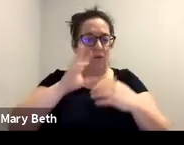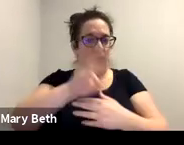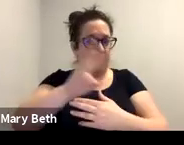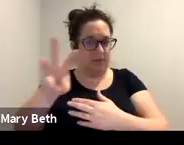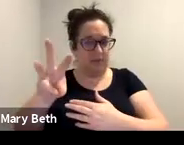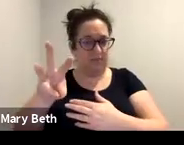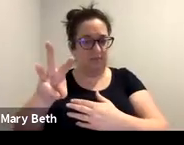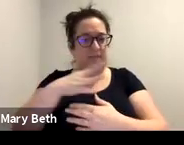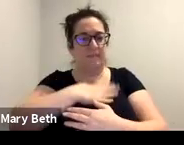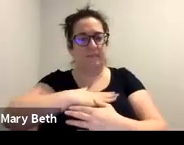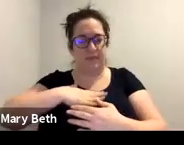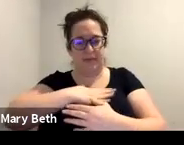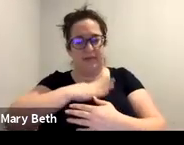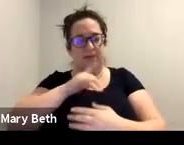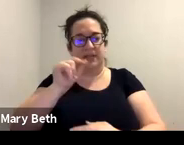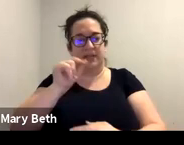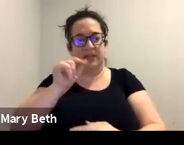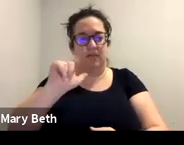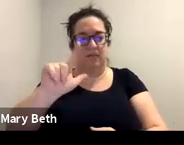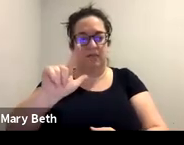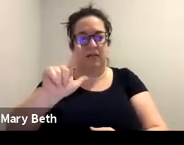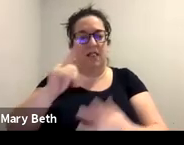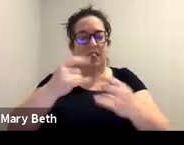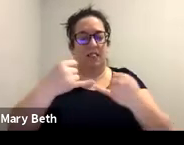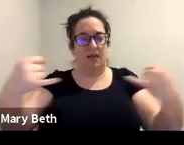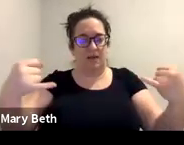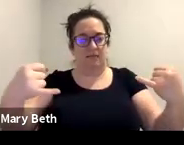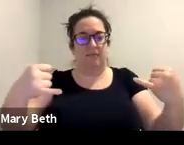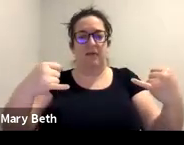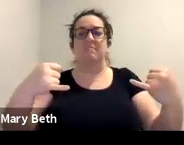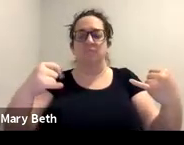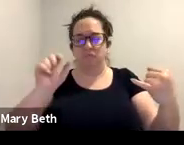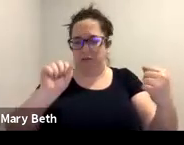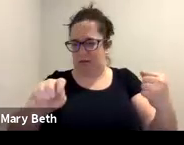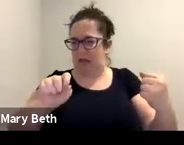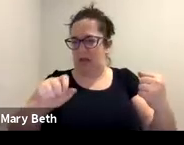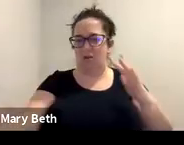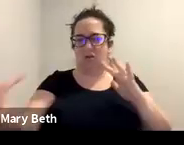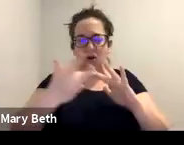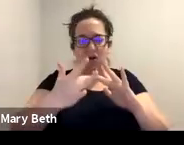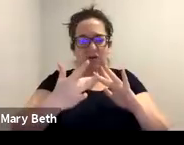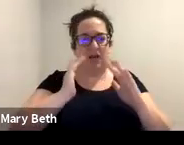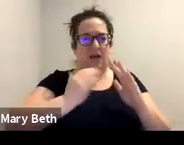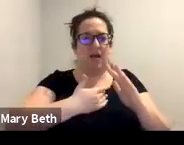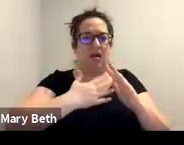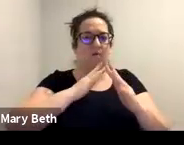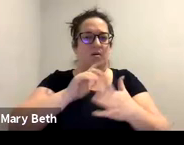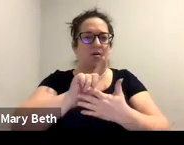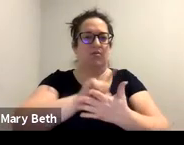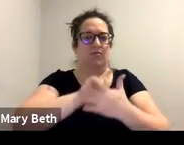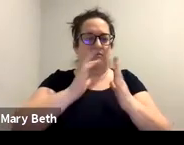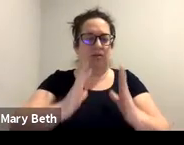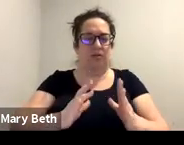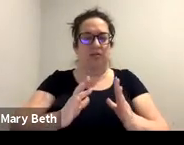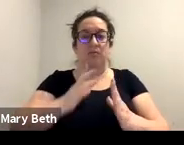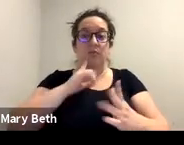the legal line is the line that I was telling you about that. You can contact our attorneys to talk through any legal cases, or